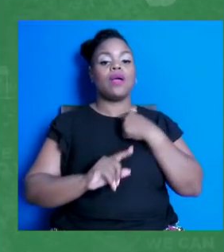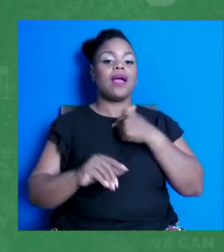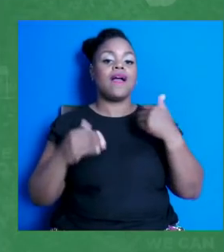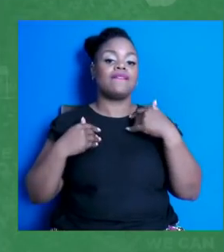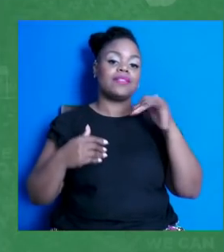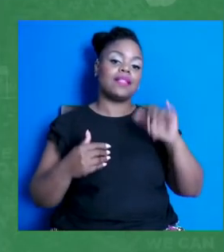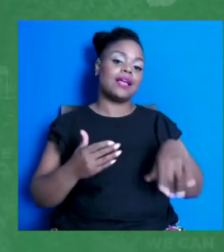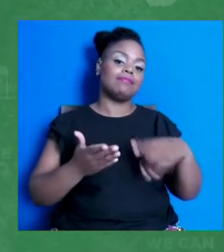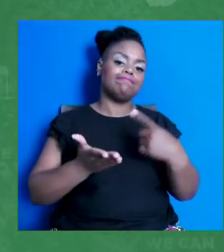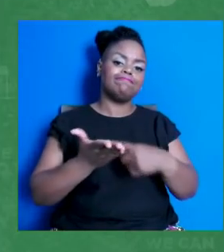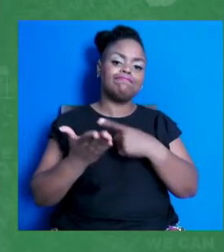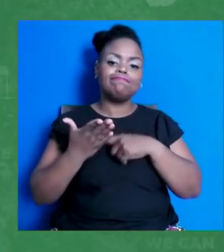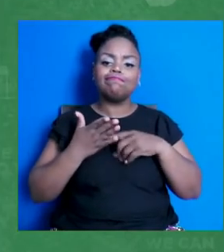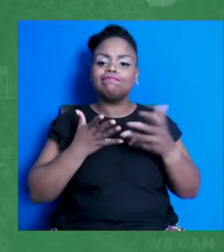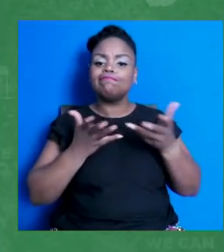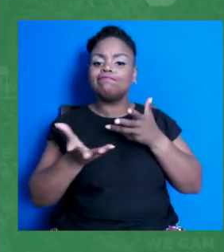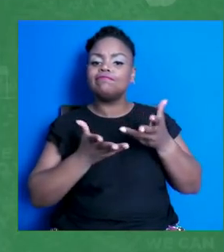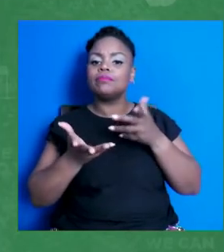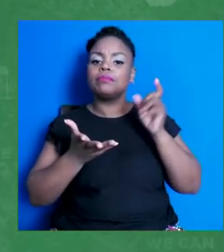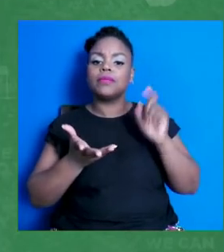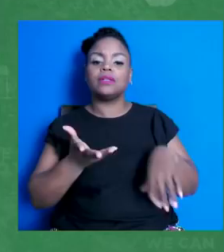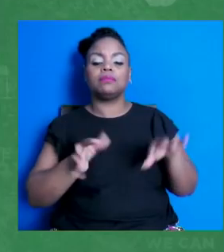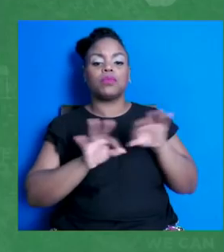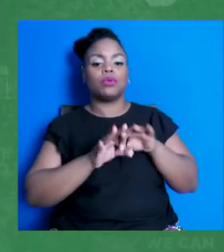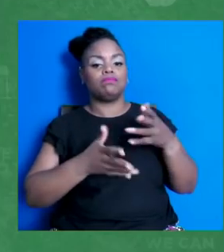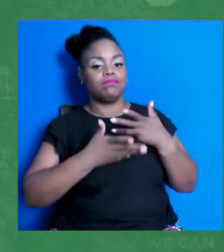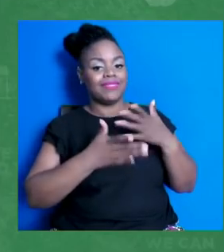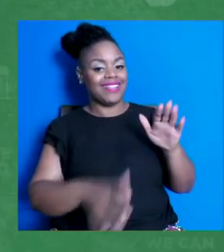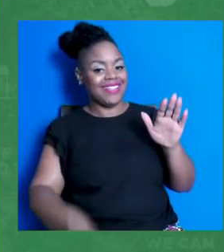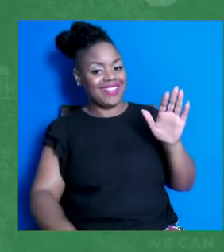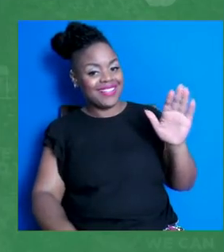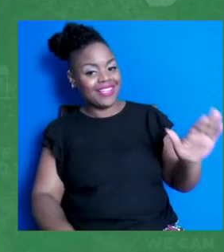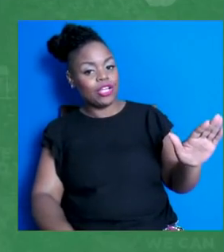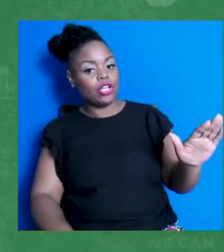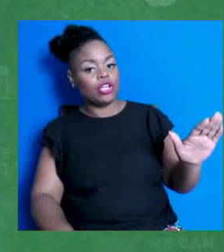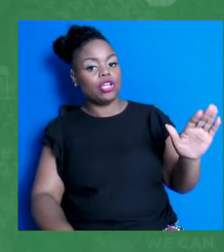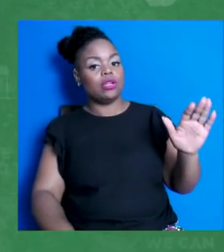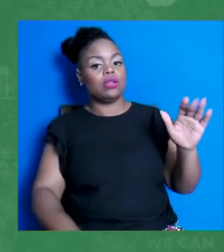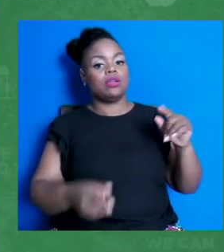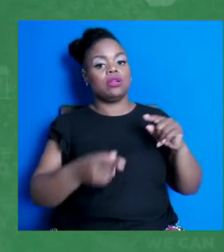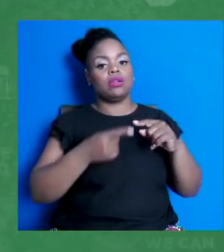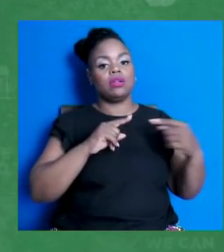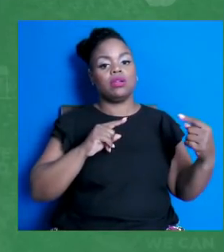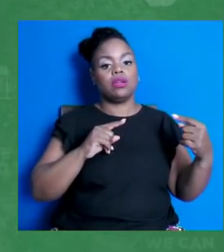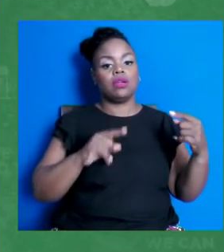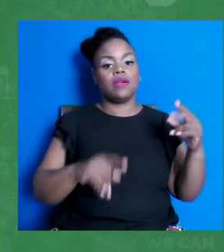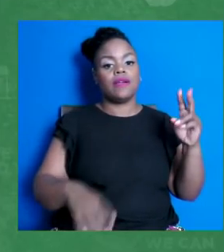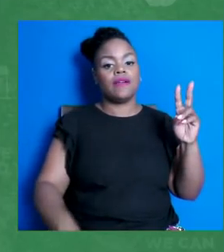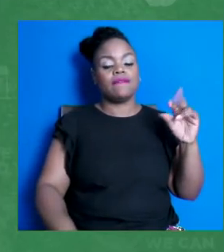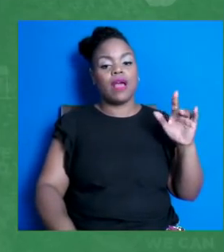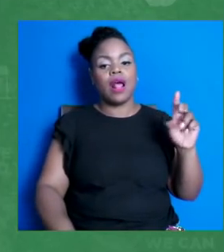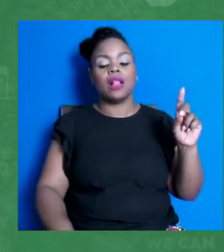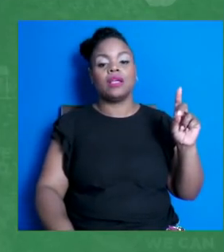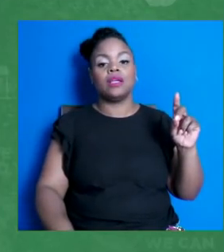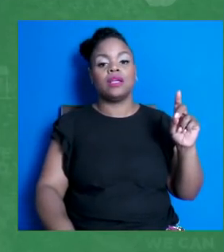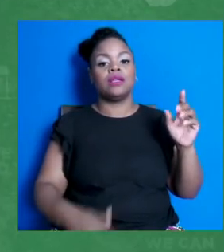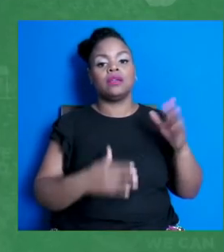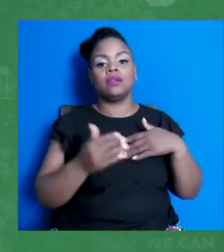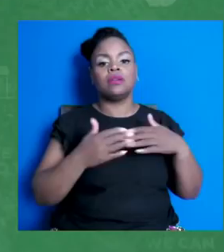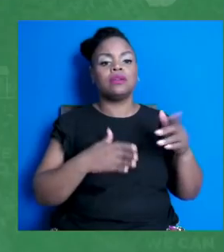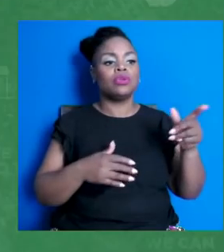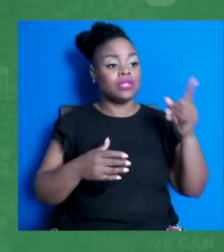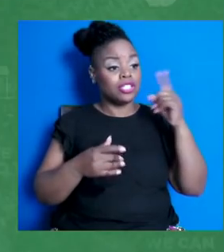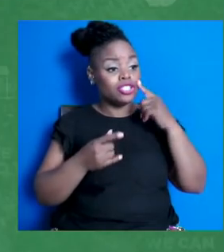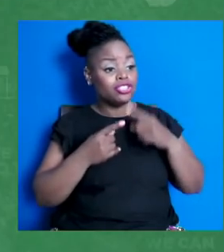and questions are valid. Even if you disagree with them or if you had different concerns while you were going through your vaccination journey, it's really